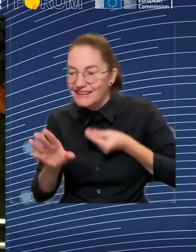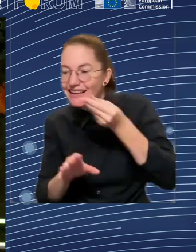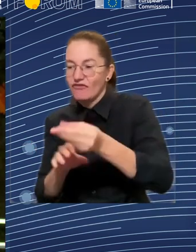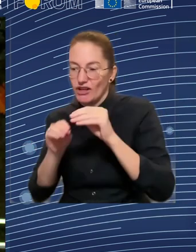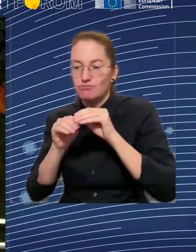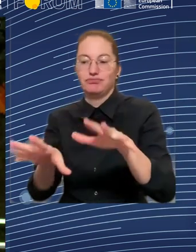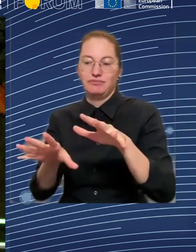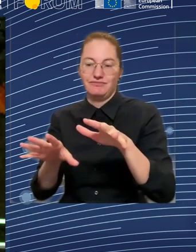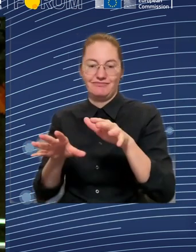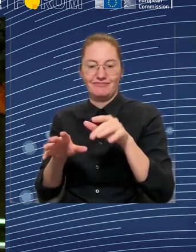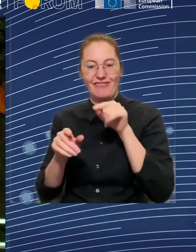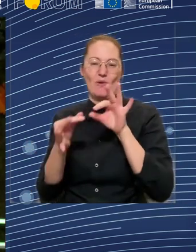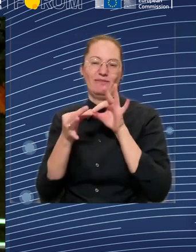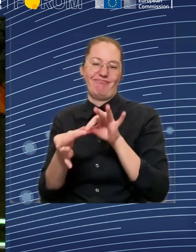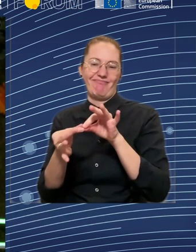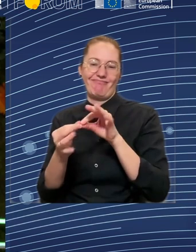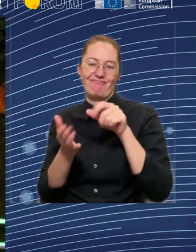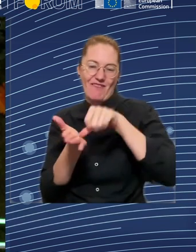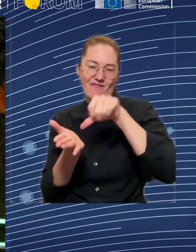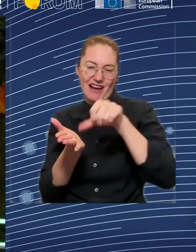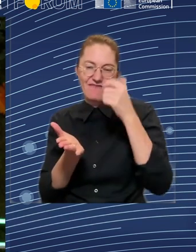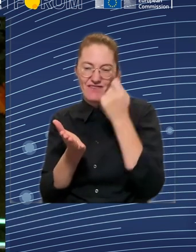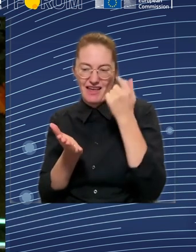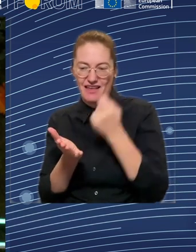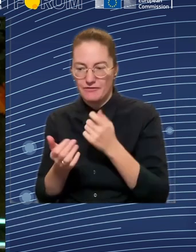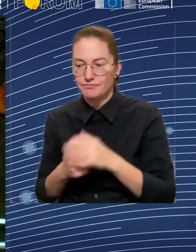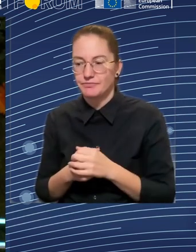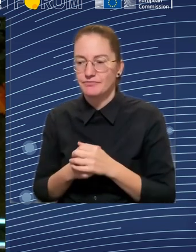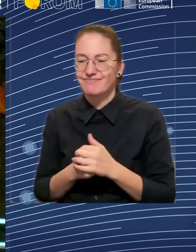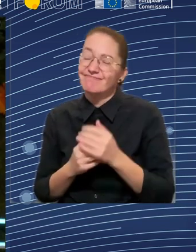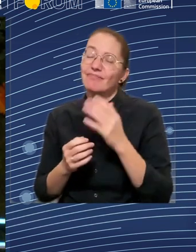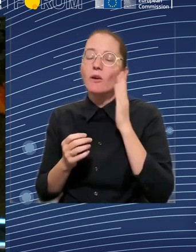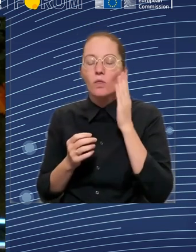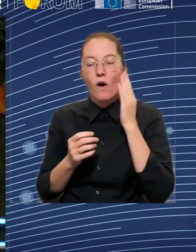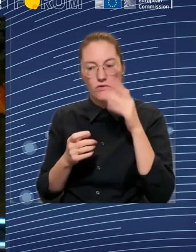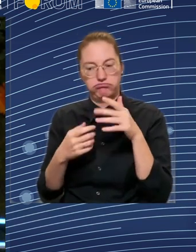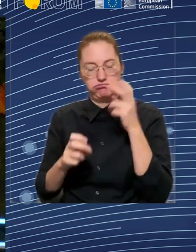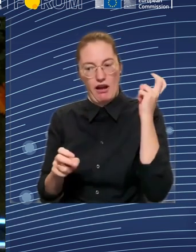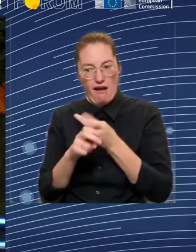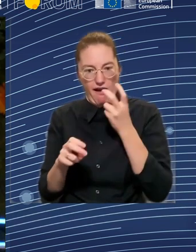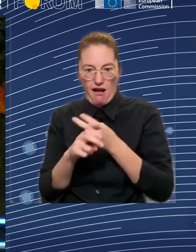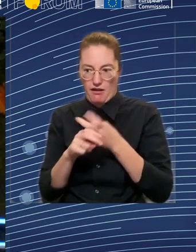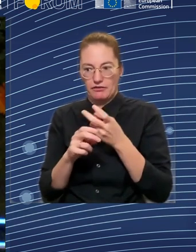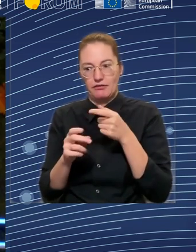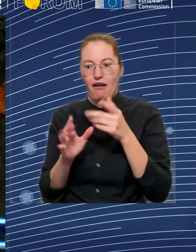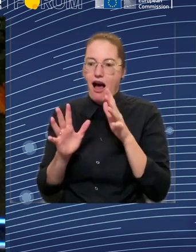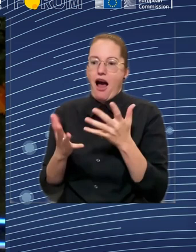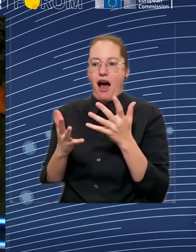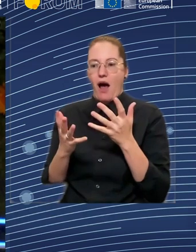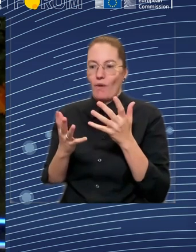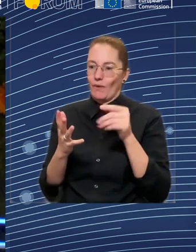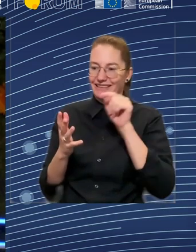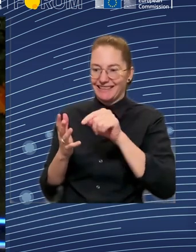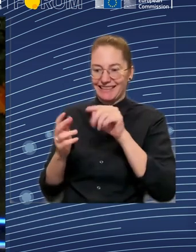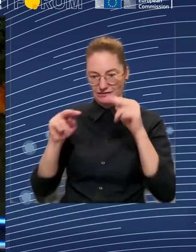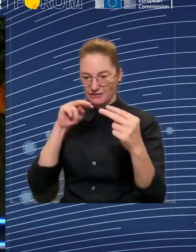probably impossible at the European level, you know, we do it